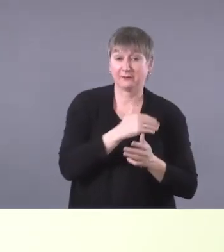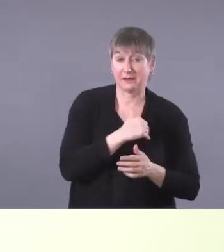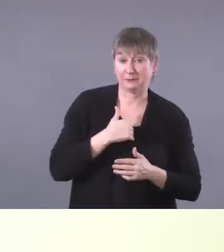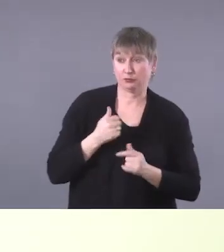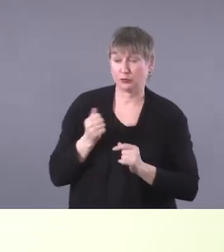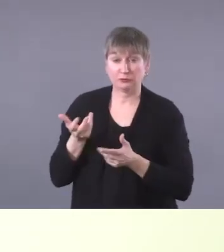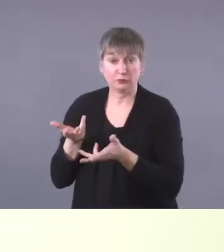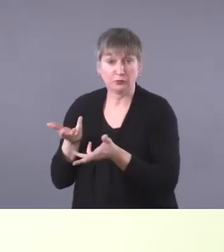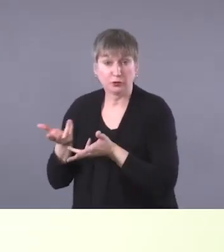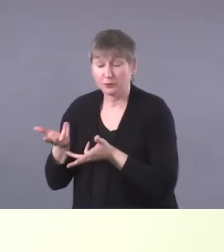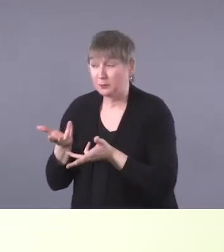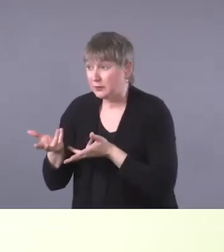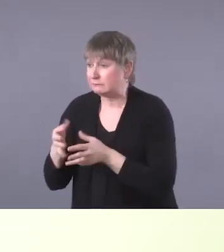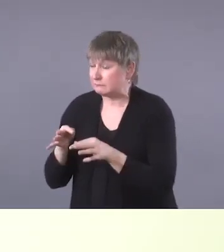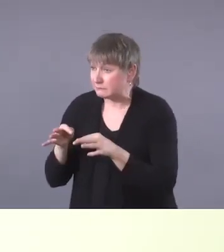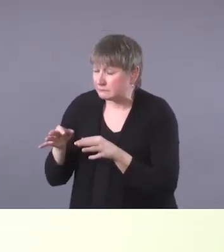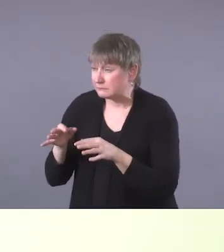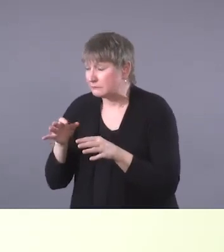uh,